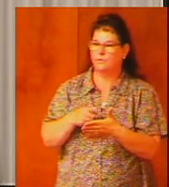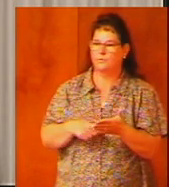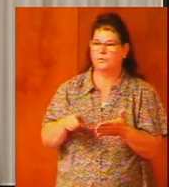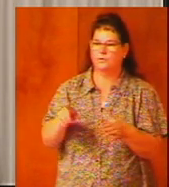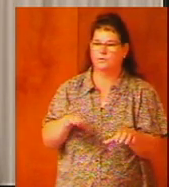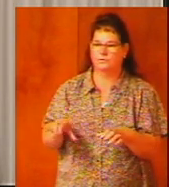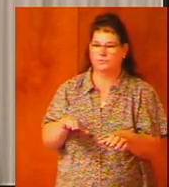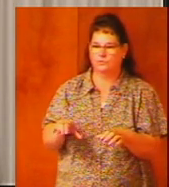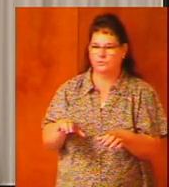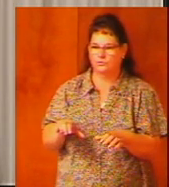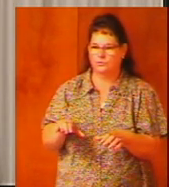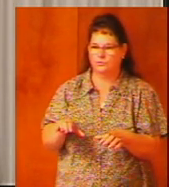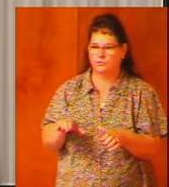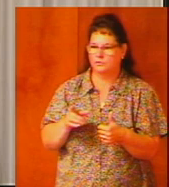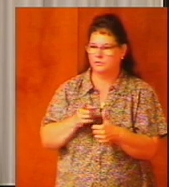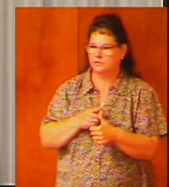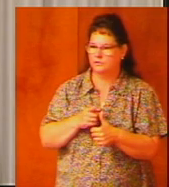doing